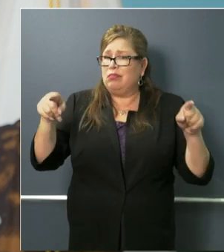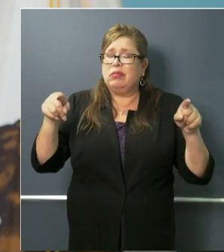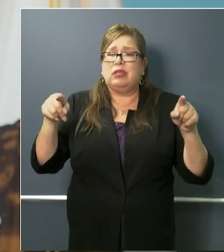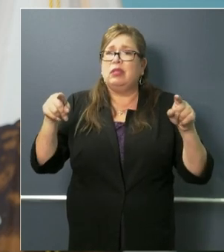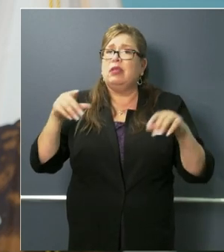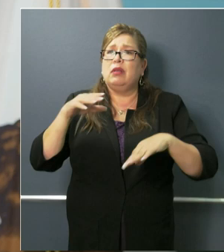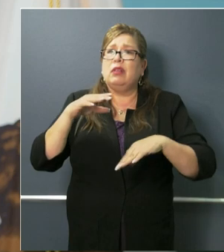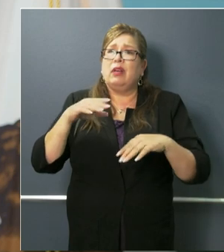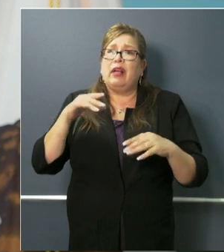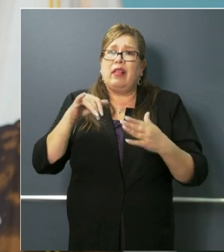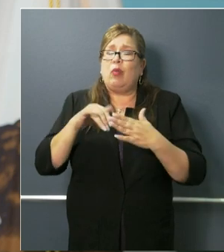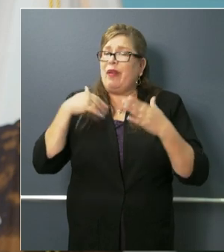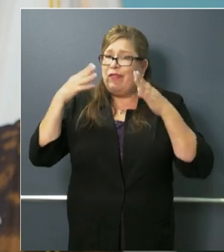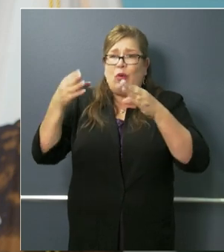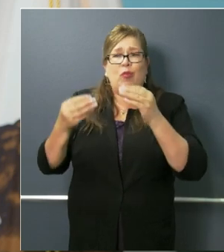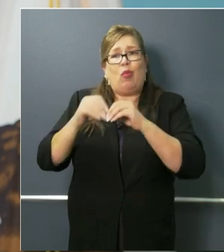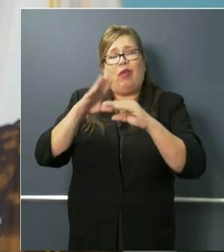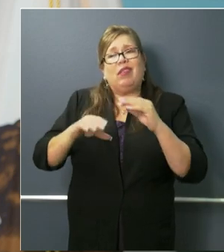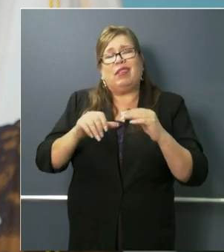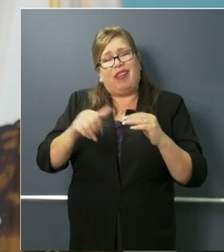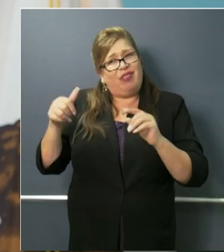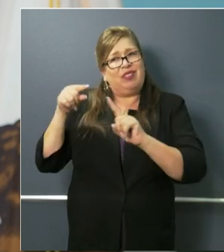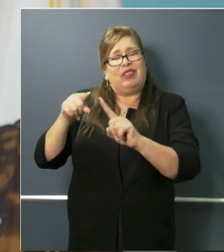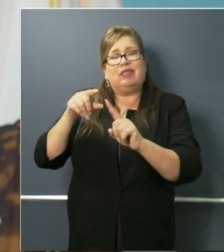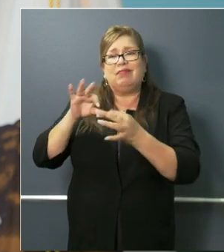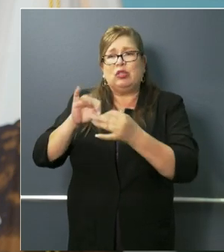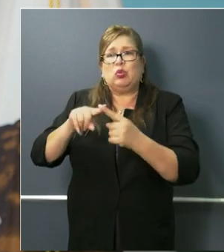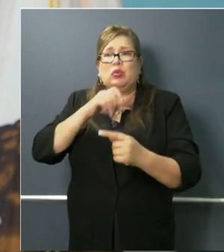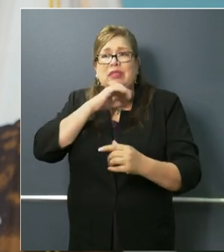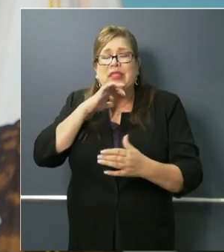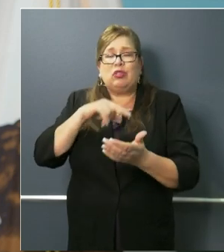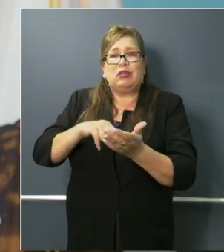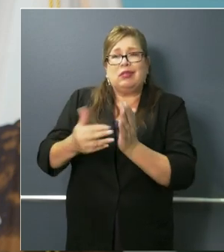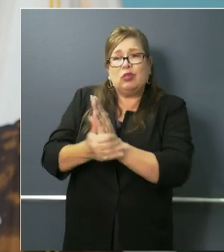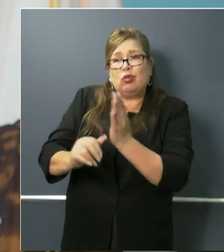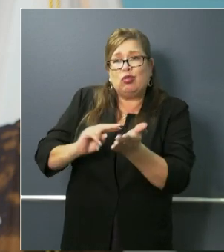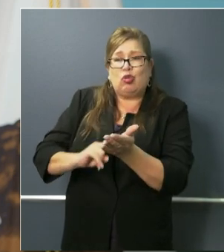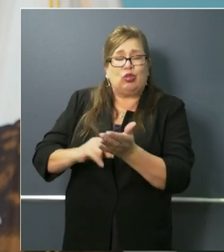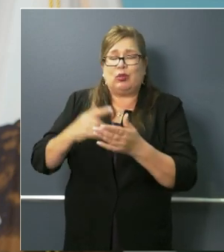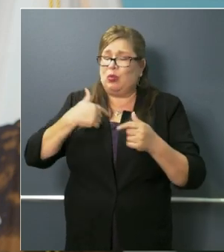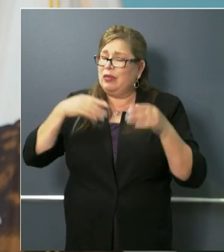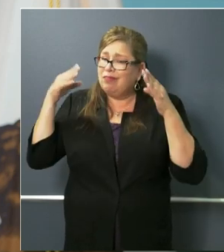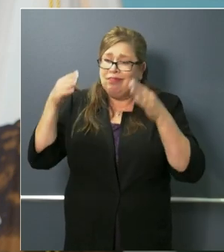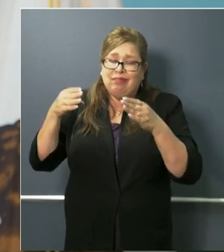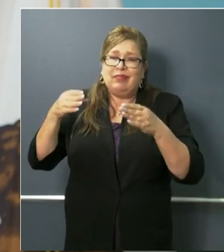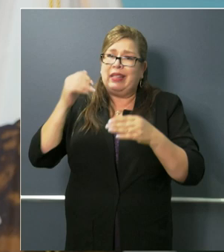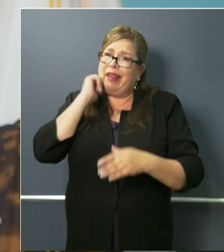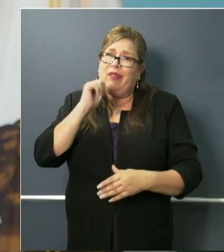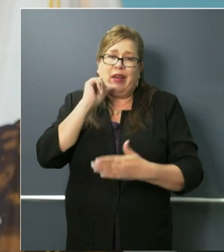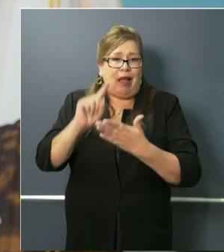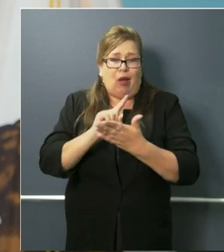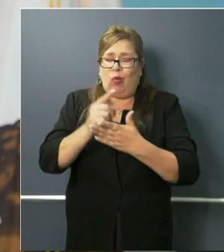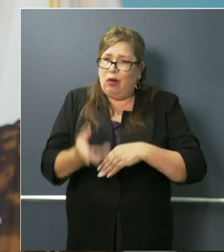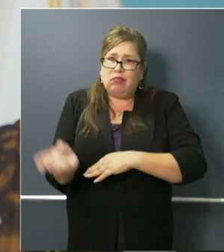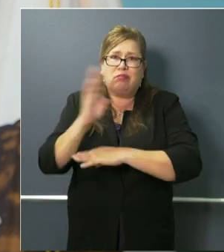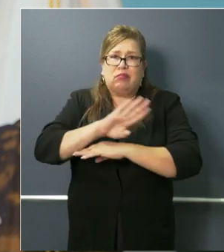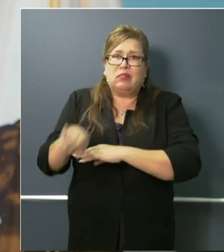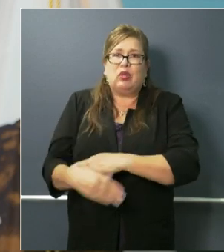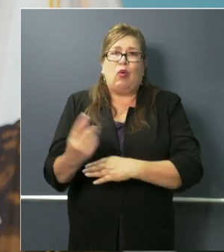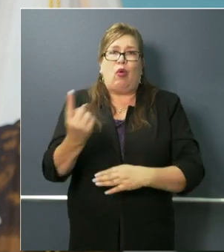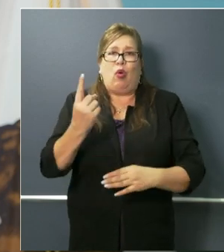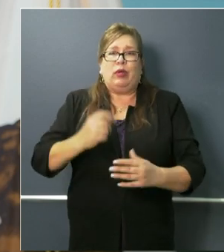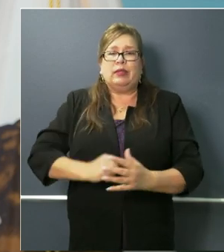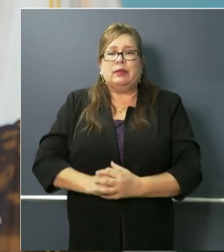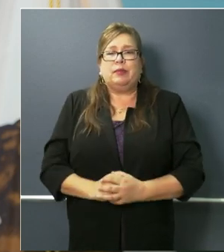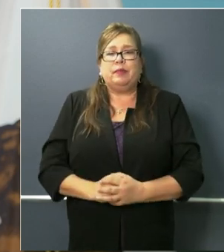uh to so many others of the efforts uh that we are currently advancing every hour of every day final question